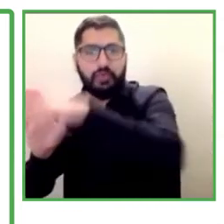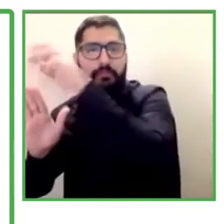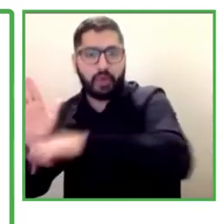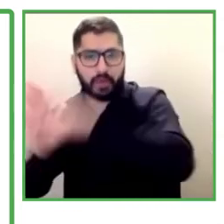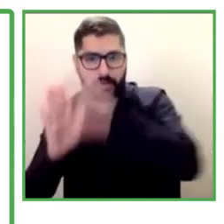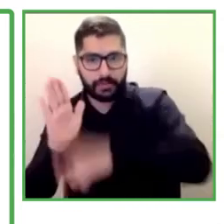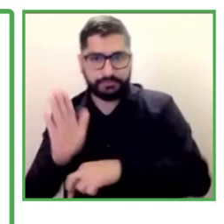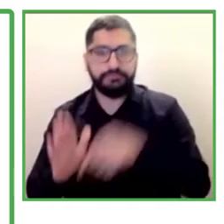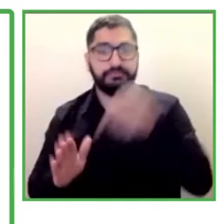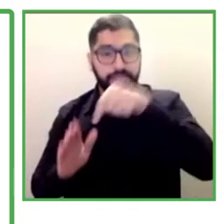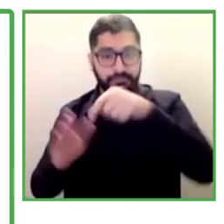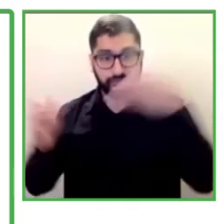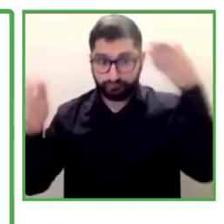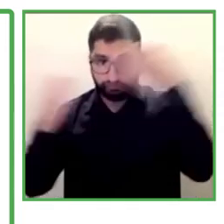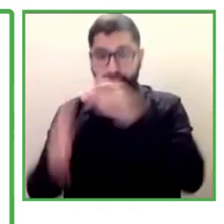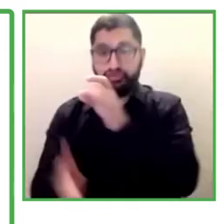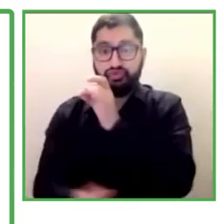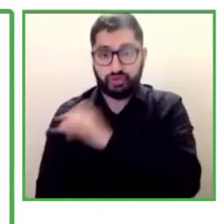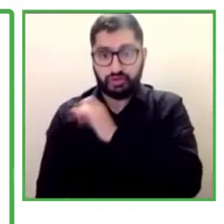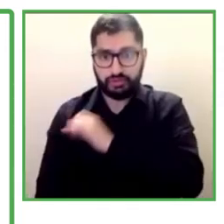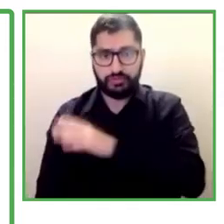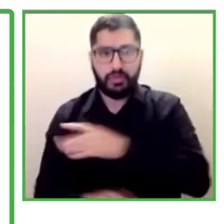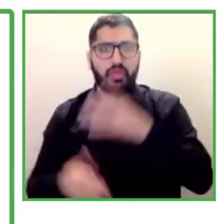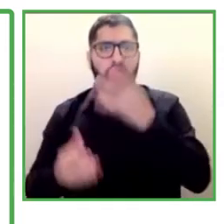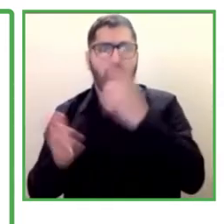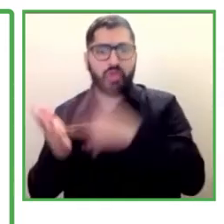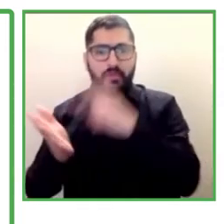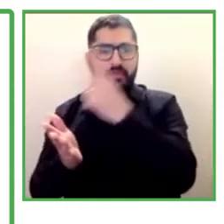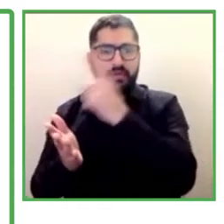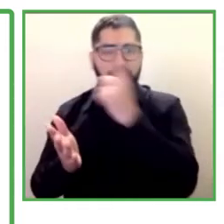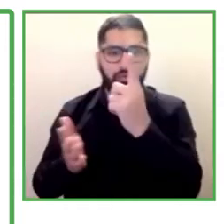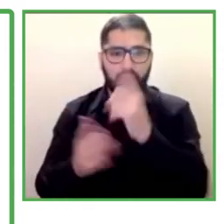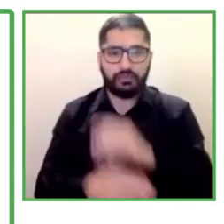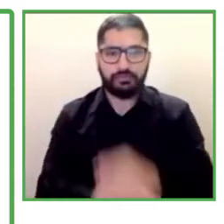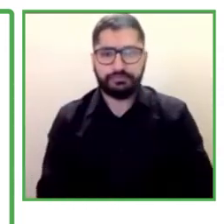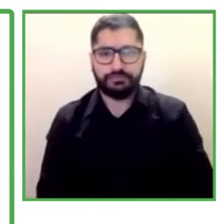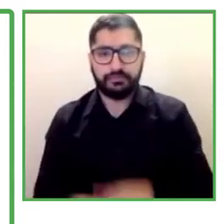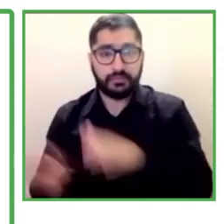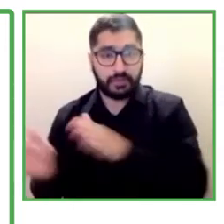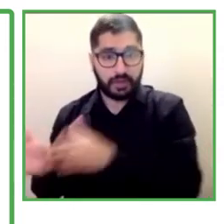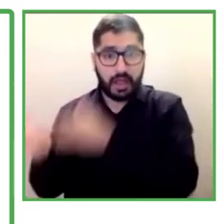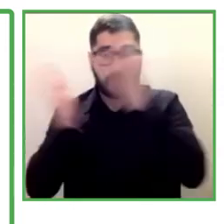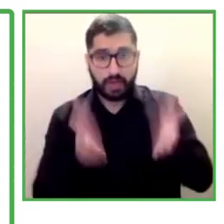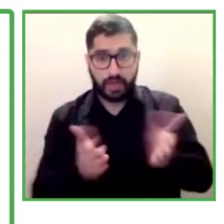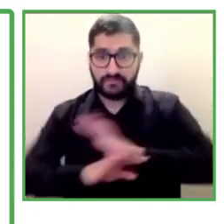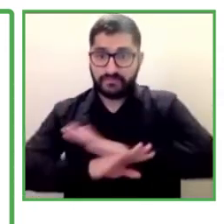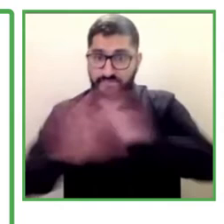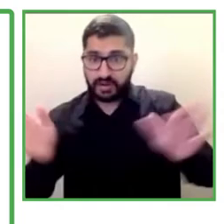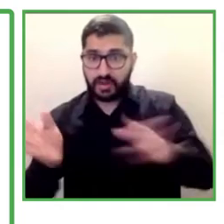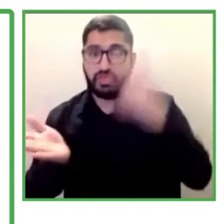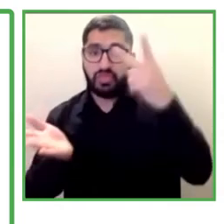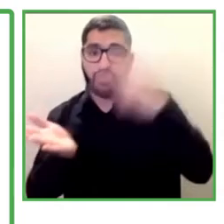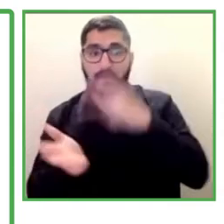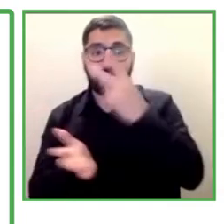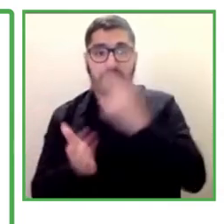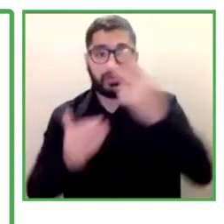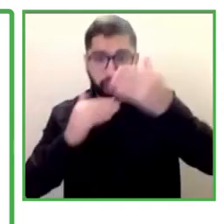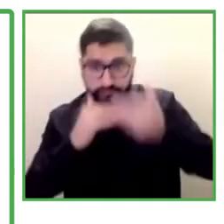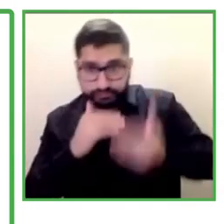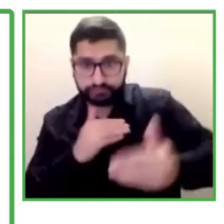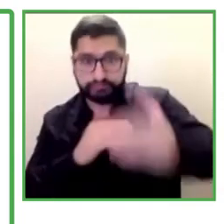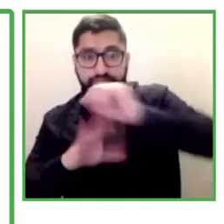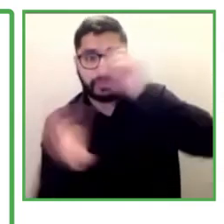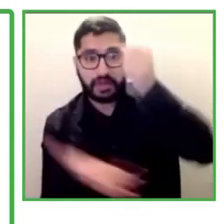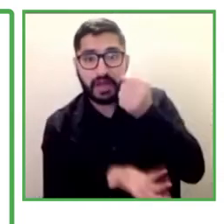it started in 2020, and its first stage finishes in 2022. And the investment of the